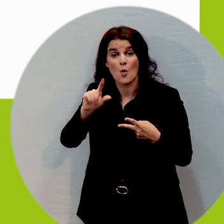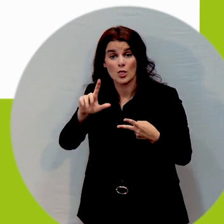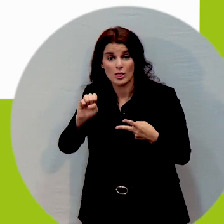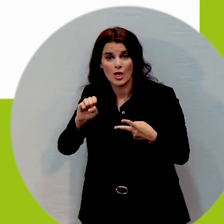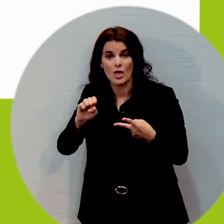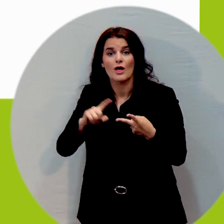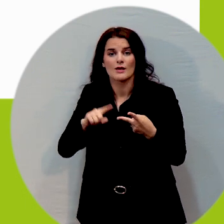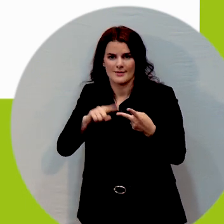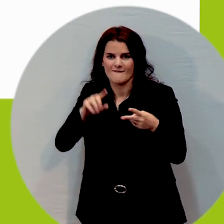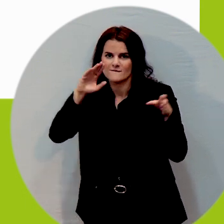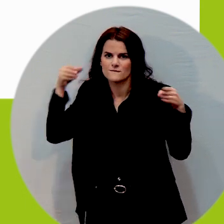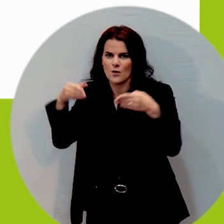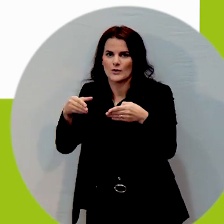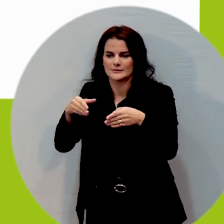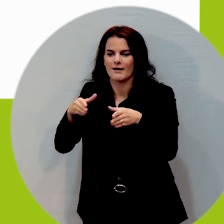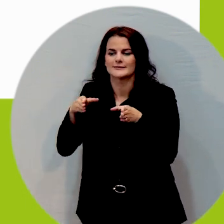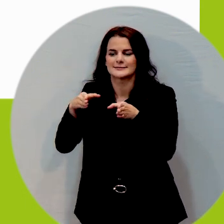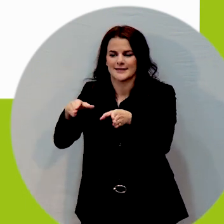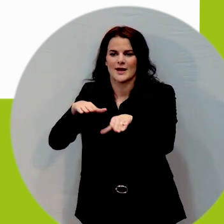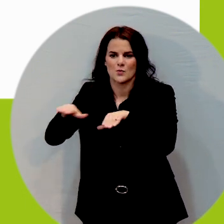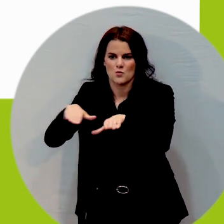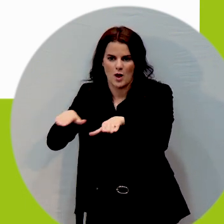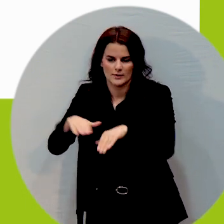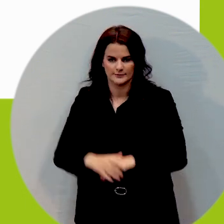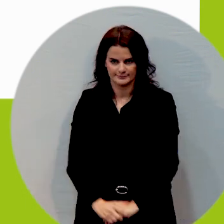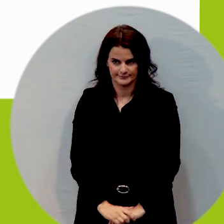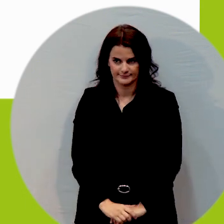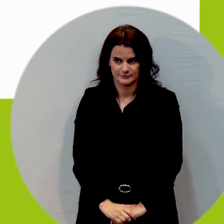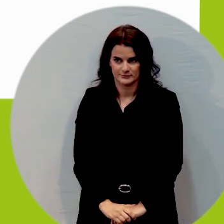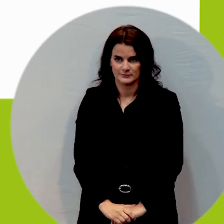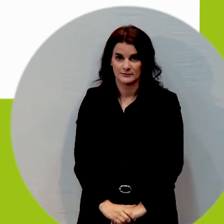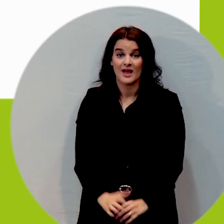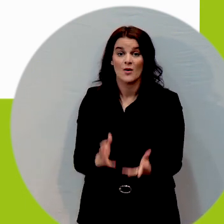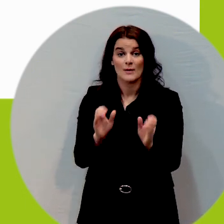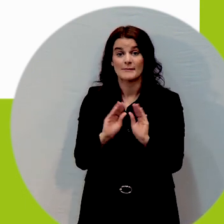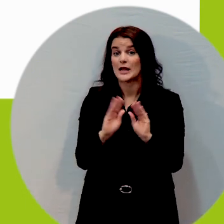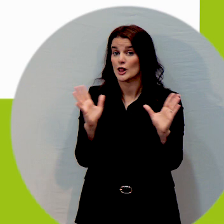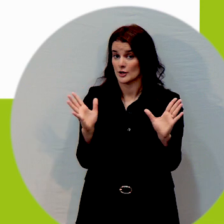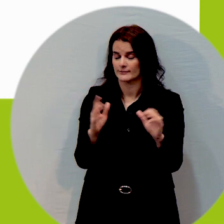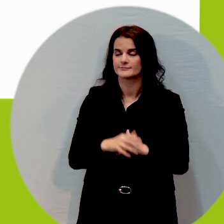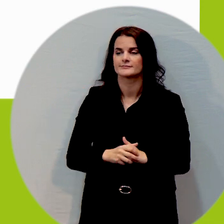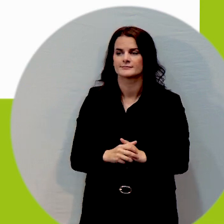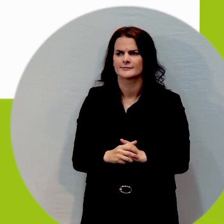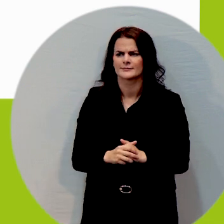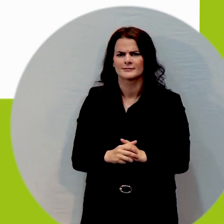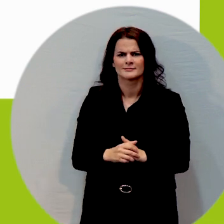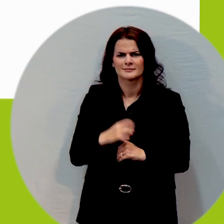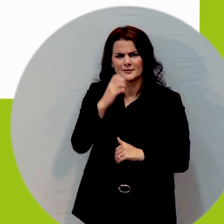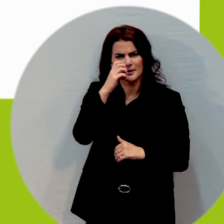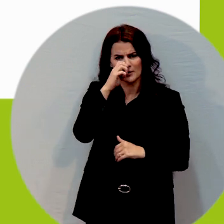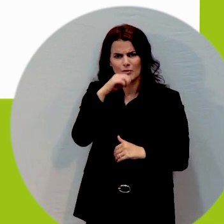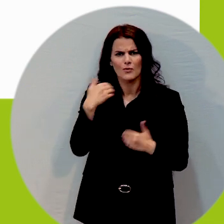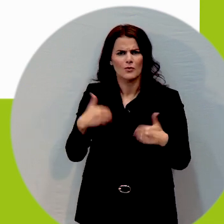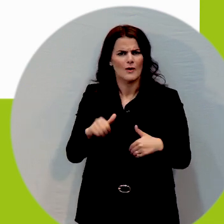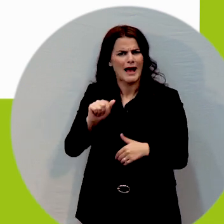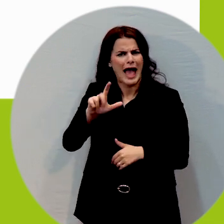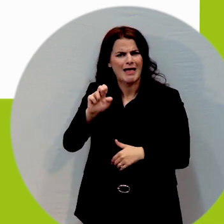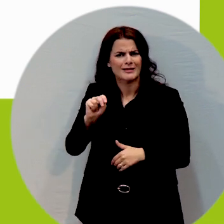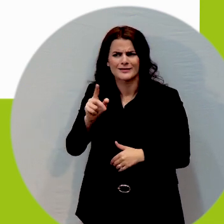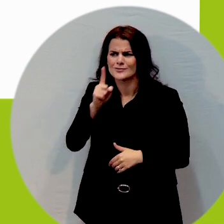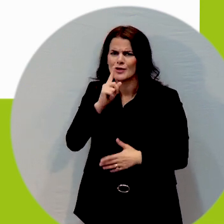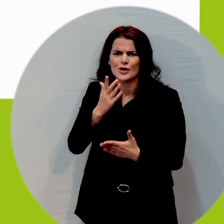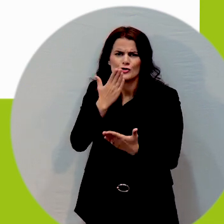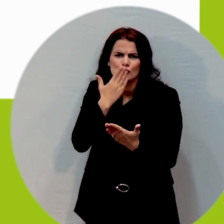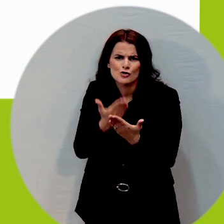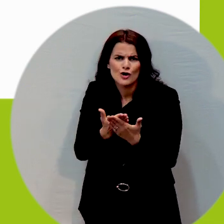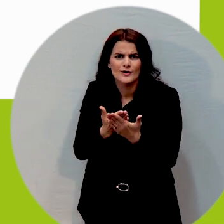let's be clear most of the site is very very good when it comes to ADA